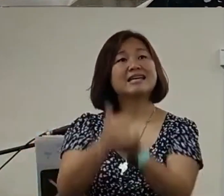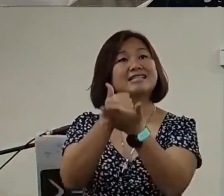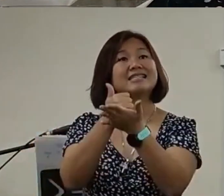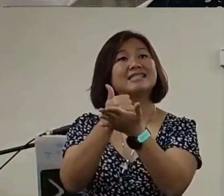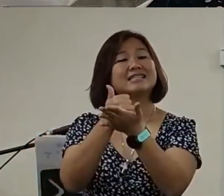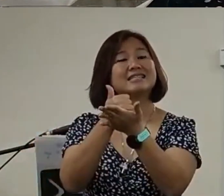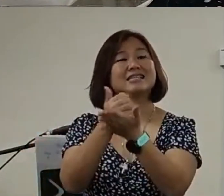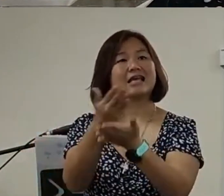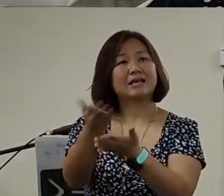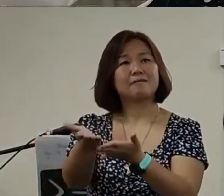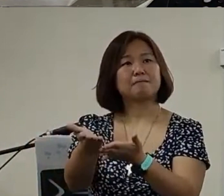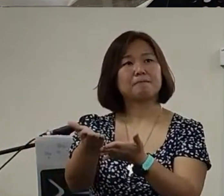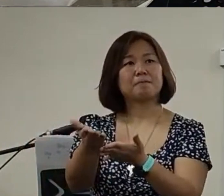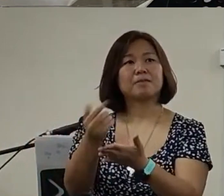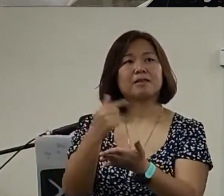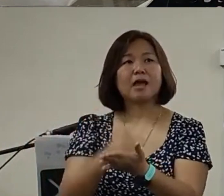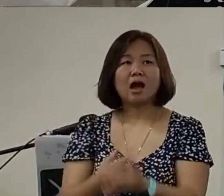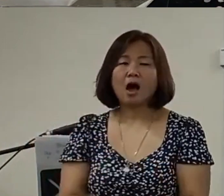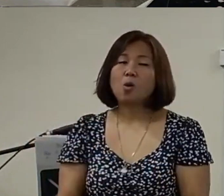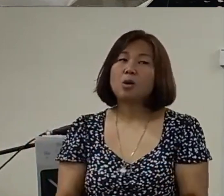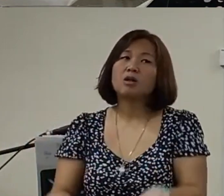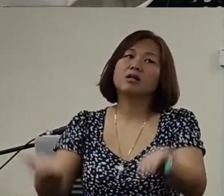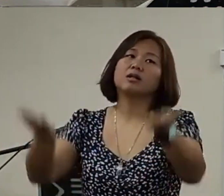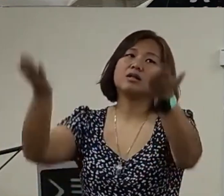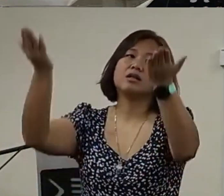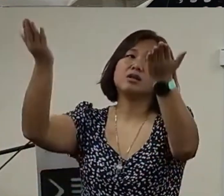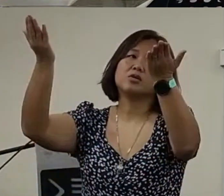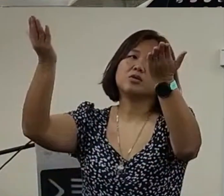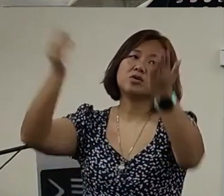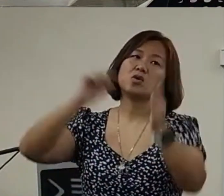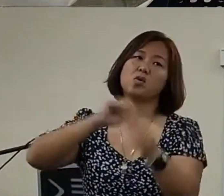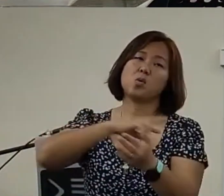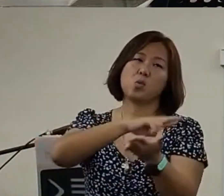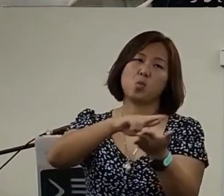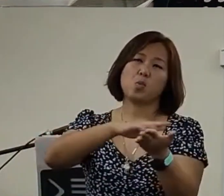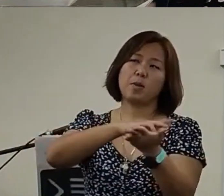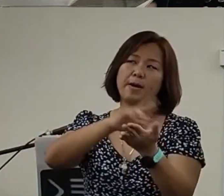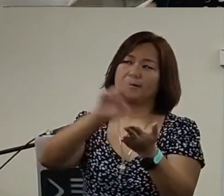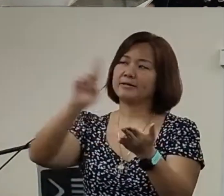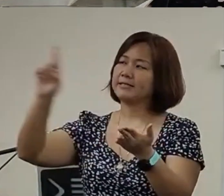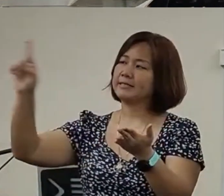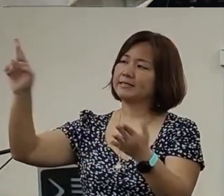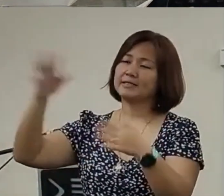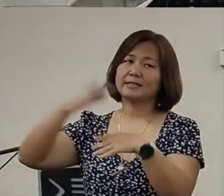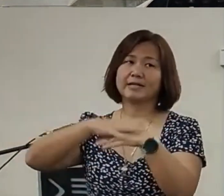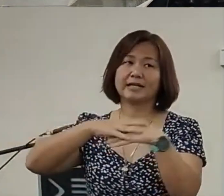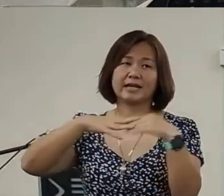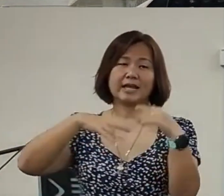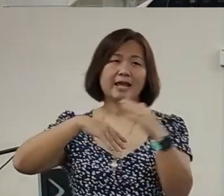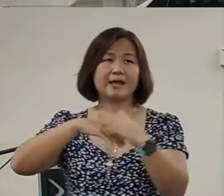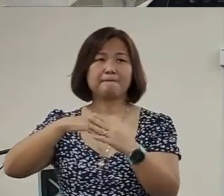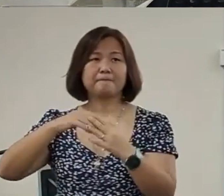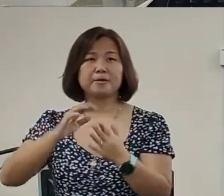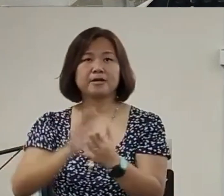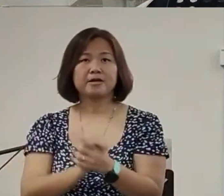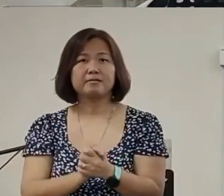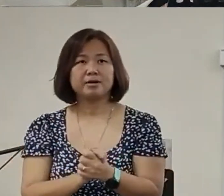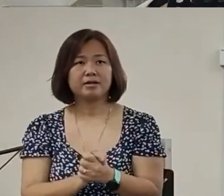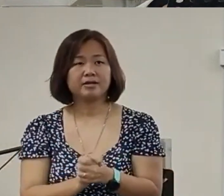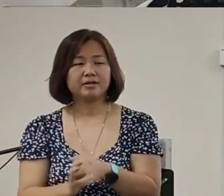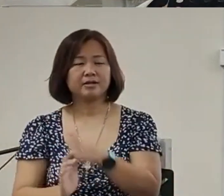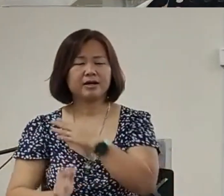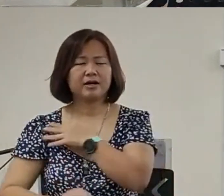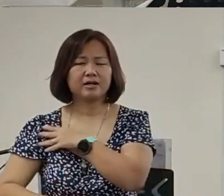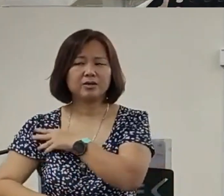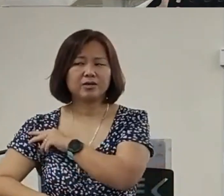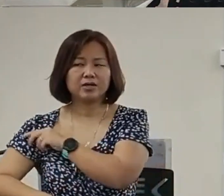yes I will help you I will uphold you with my righteous right hand pause for